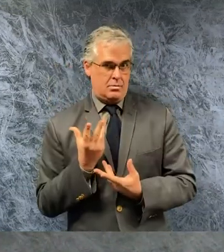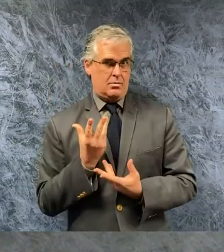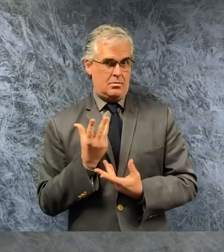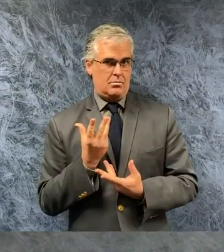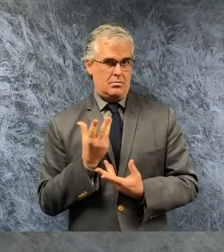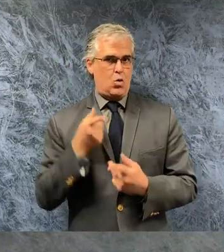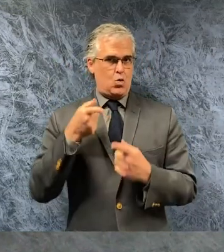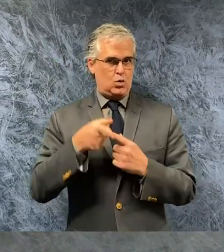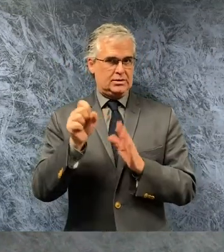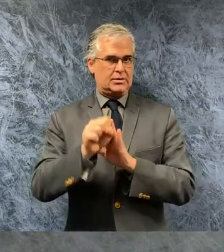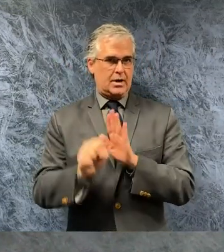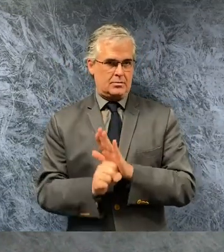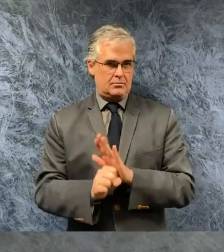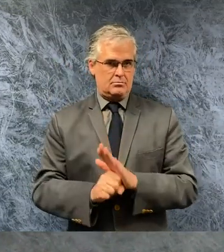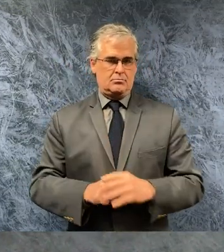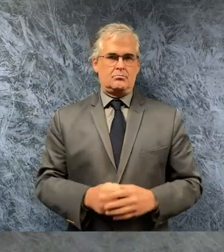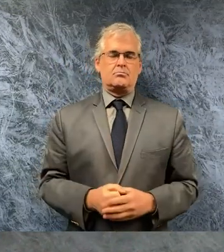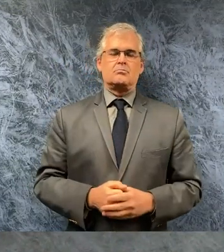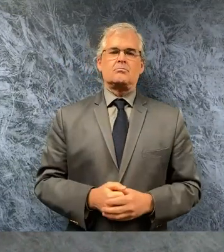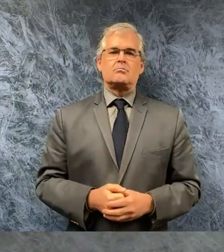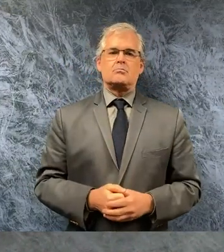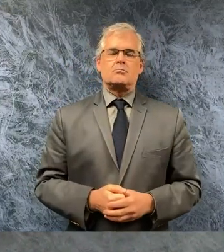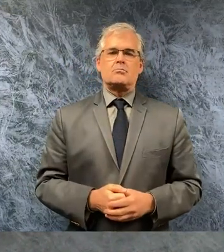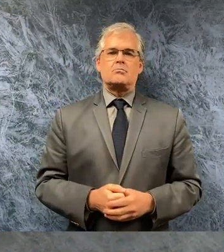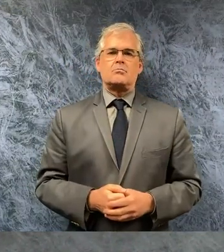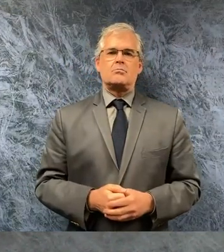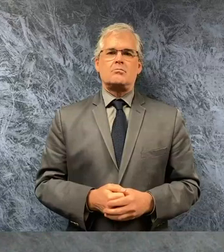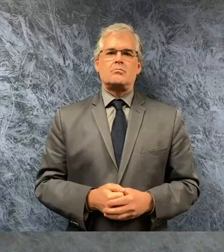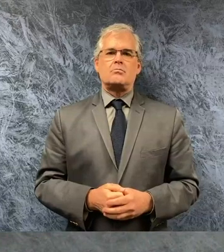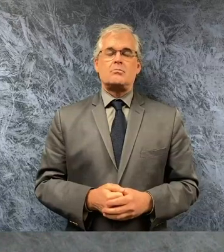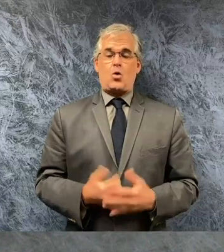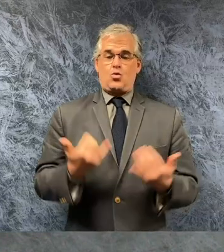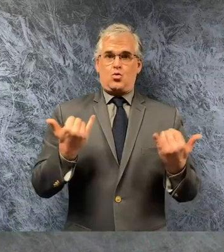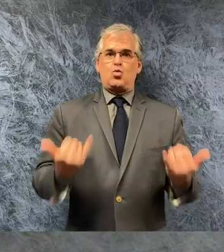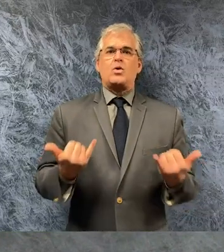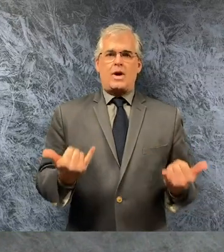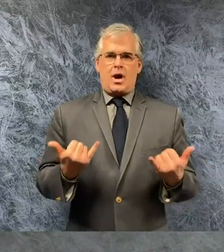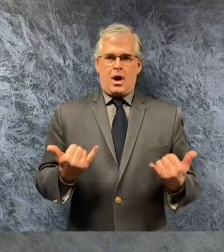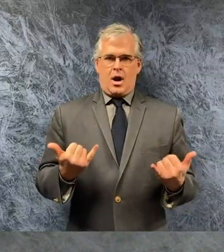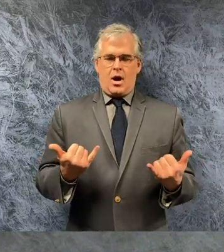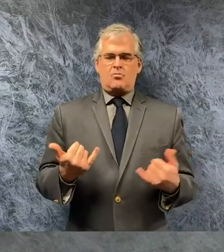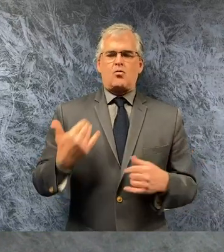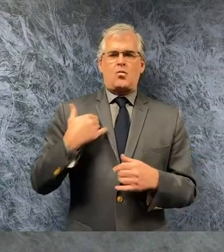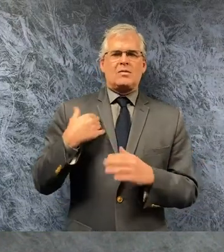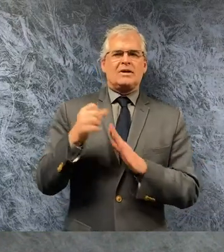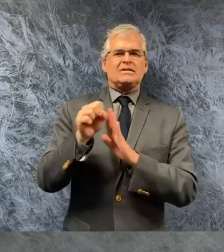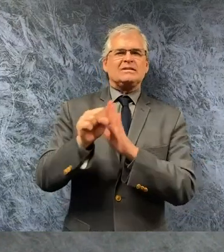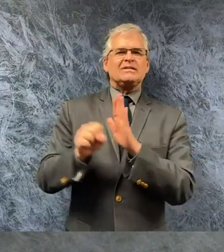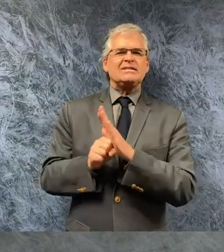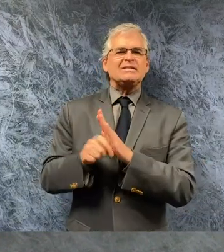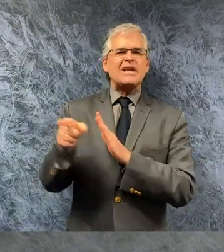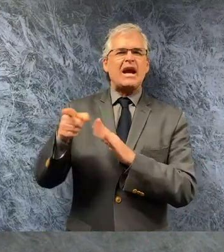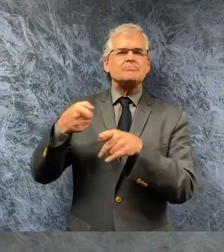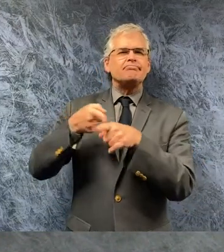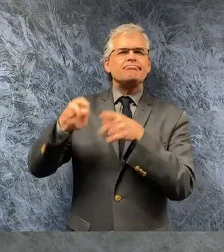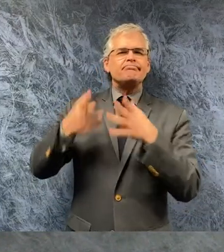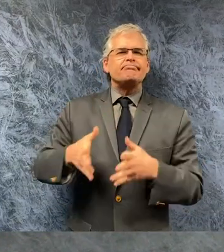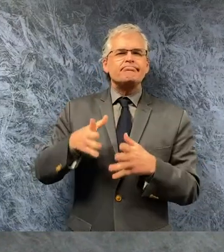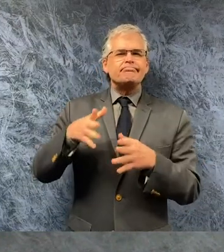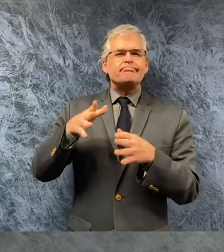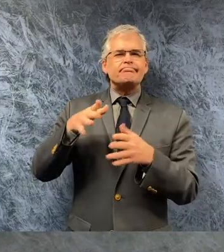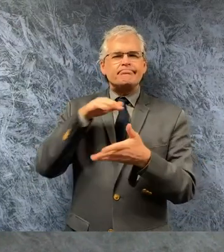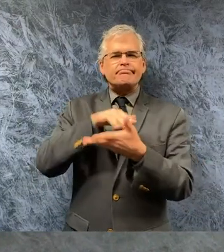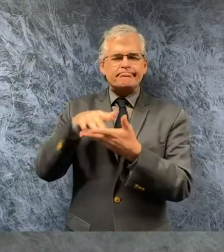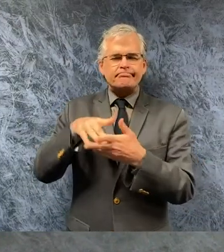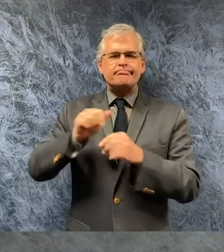state uh we said today we sent a directive from the state epidemiologists to all health care providers and facilities